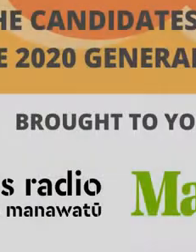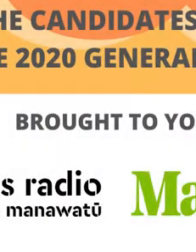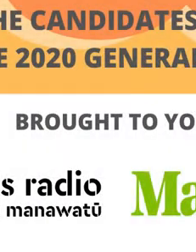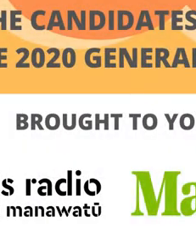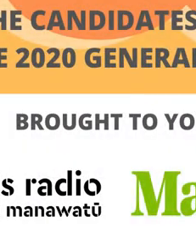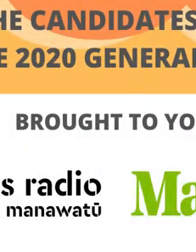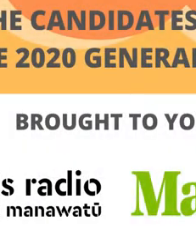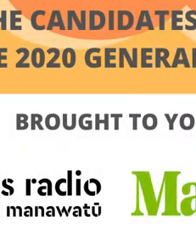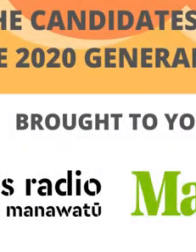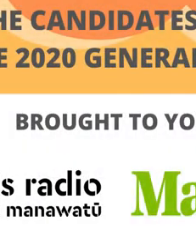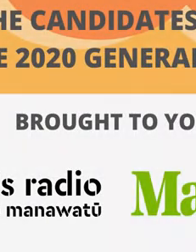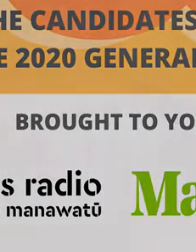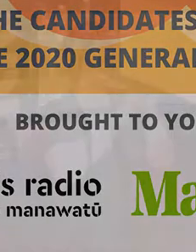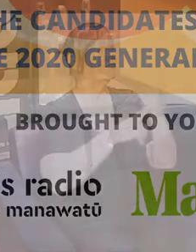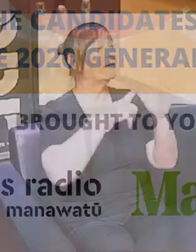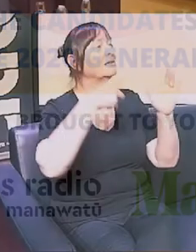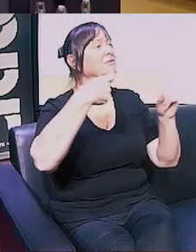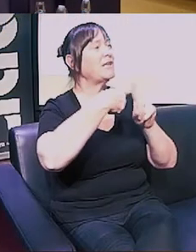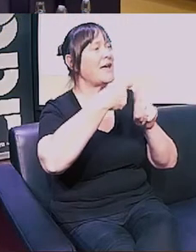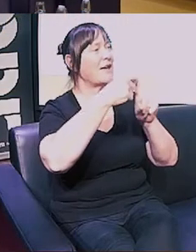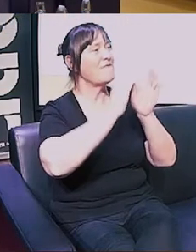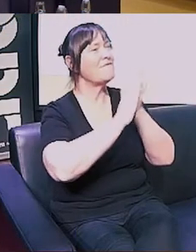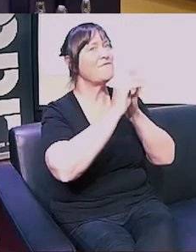Ladies and gentlemen, Jack Phillips from the ACT Party.